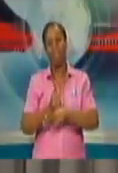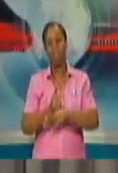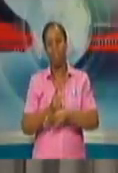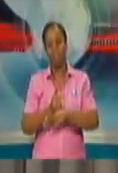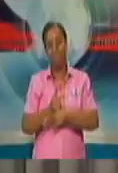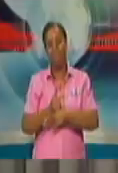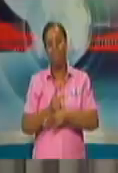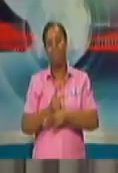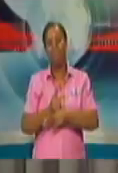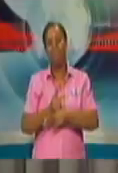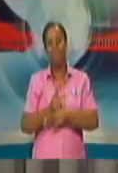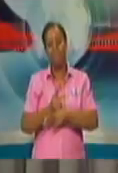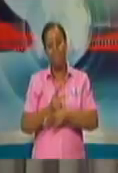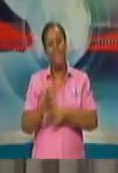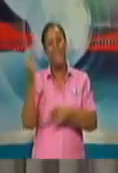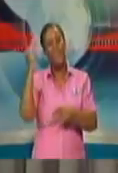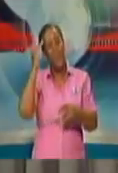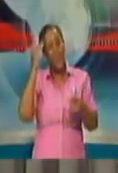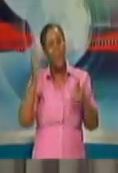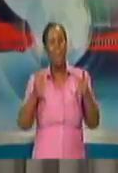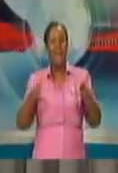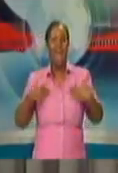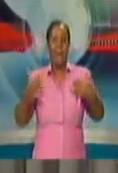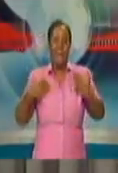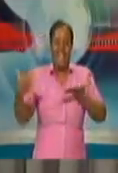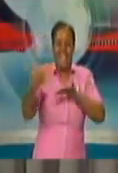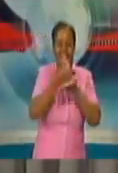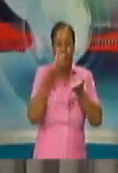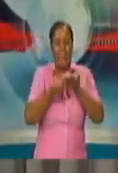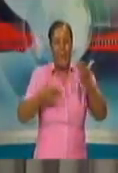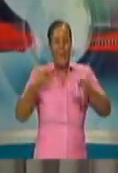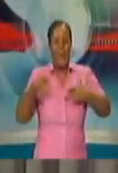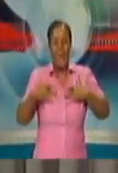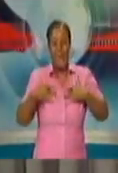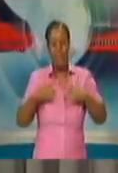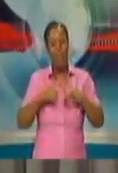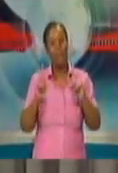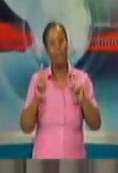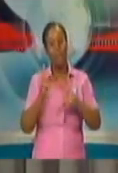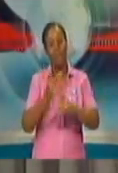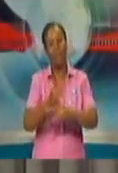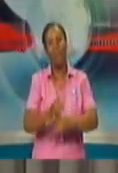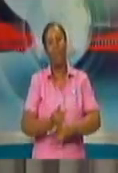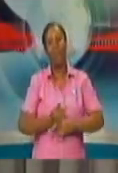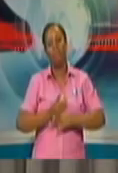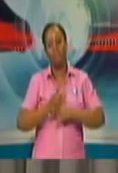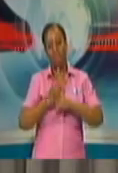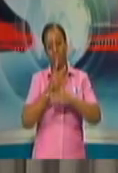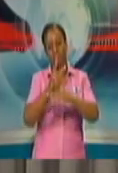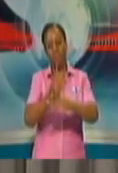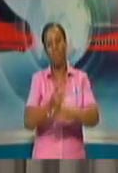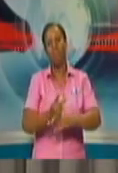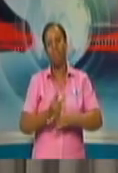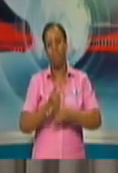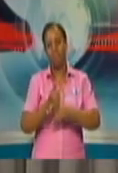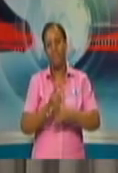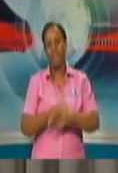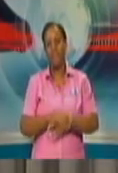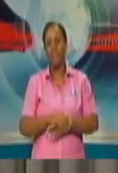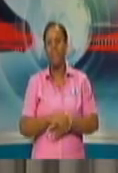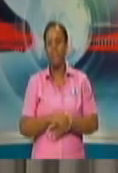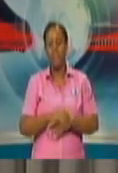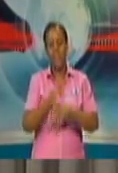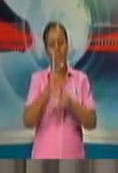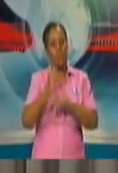but we have to exercise the care that is necessary. We remain particularly concerned about the impact of COVID on the